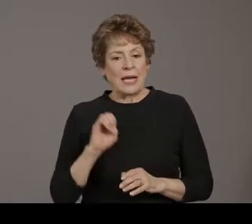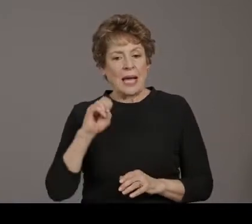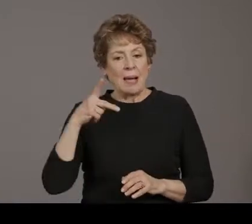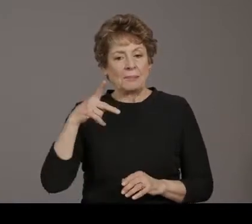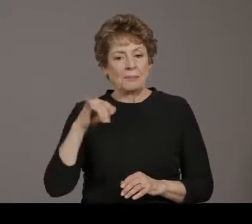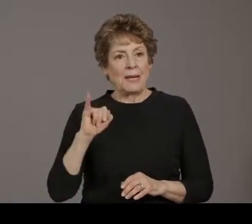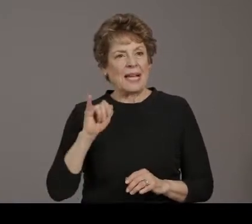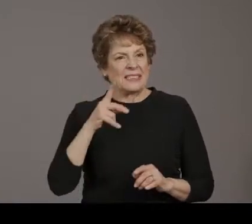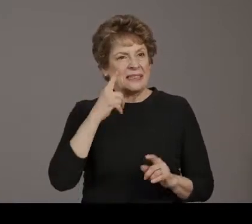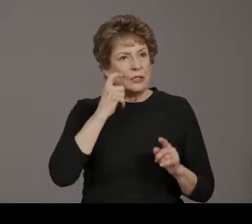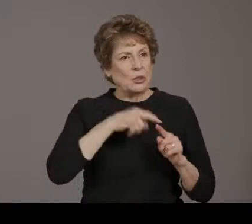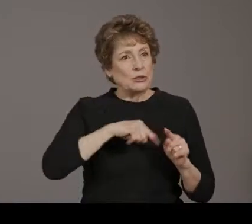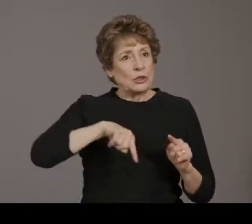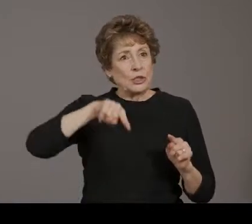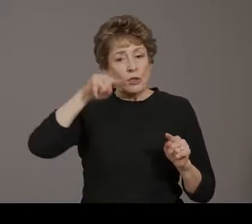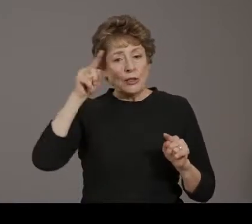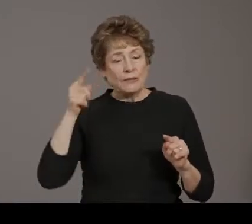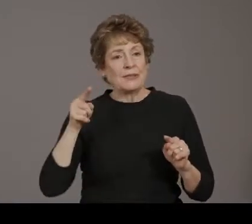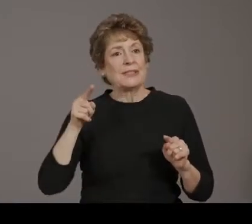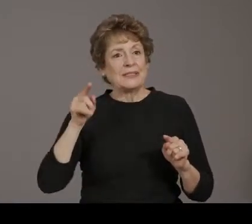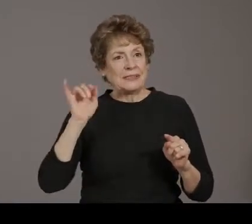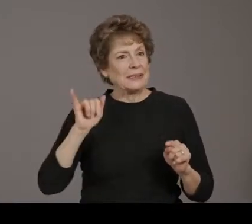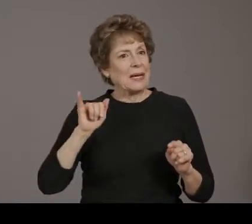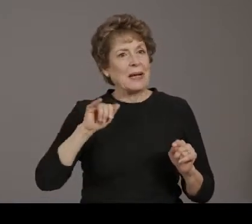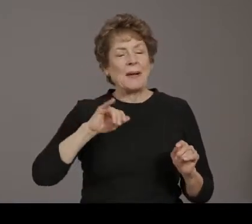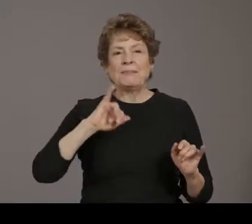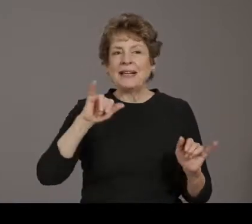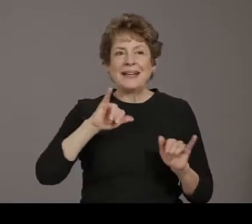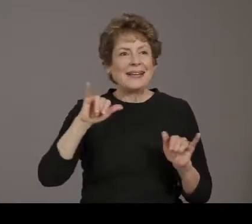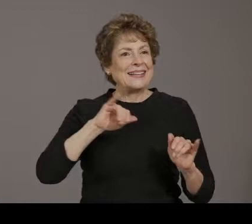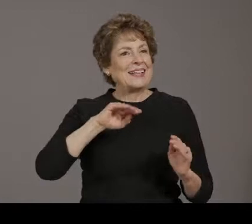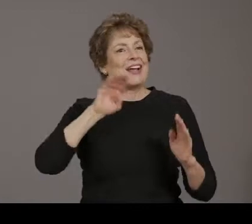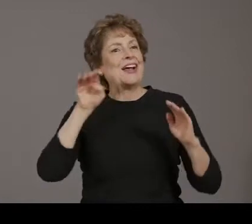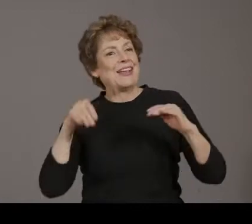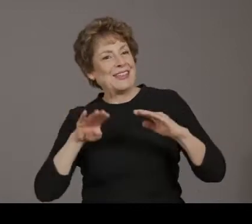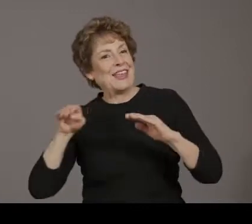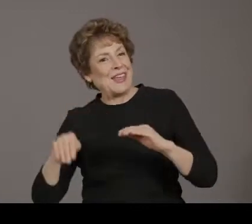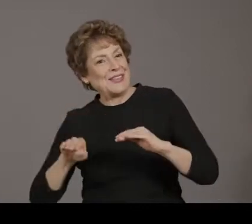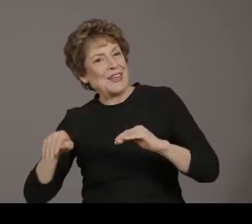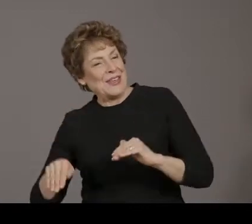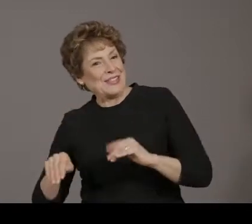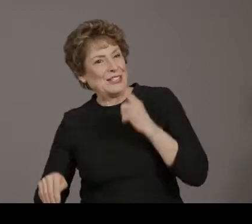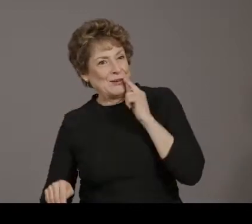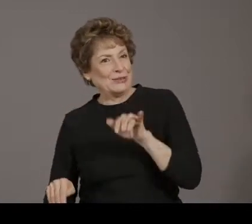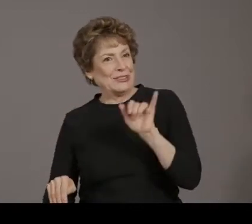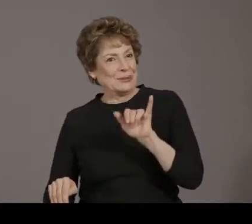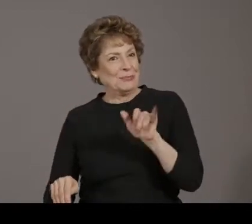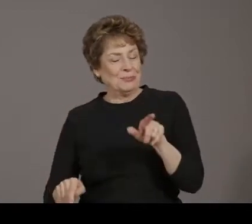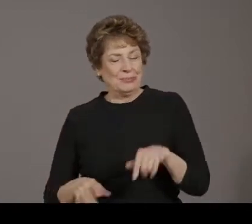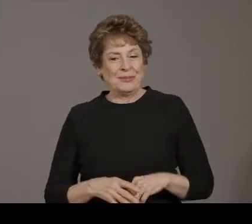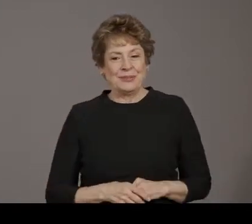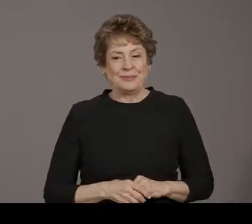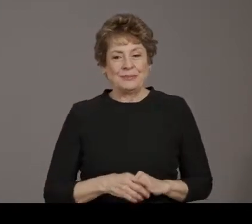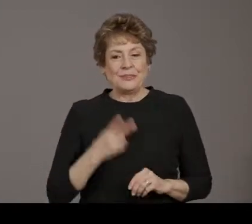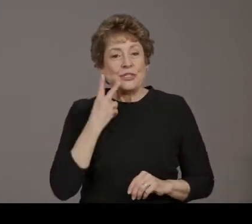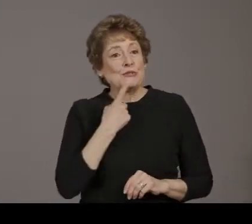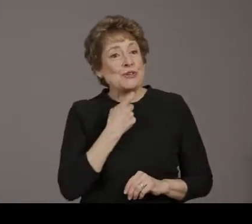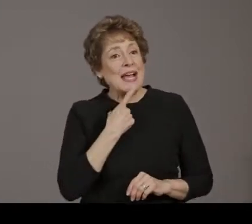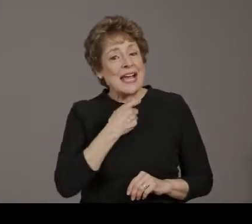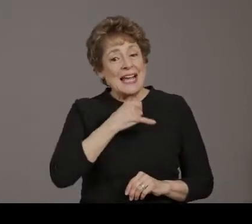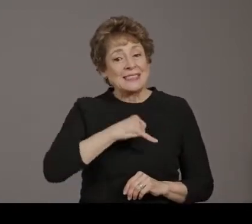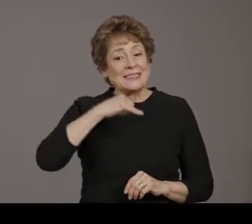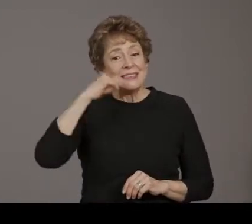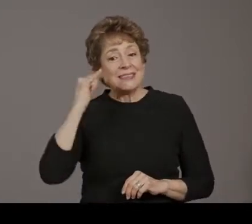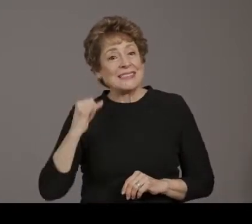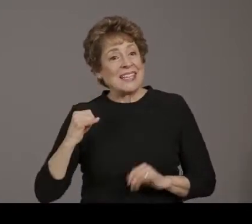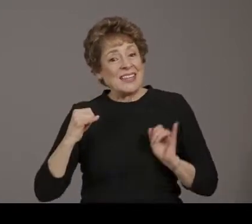and shows the cases over time with the mitigation strategies overlaid. Those that are in red are mitigation strategies that are